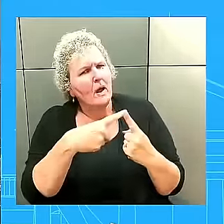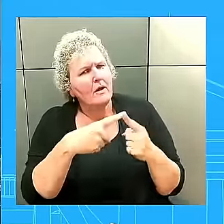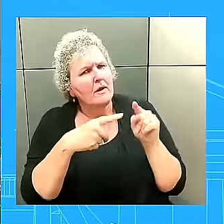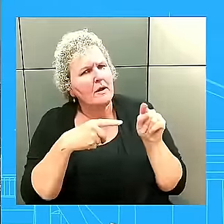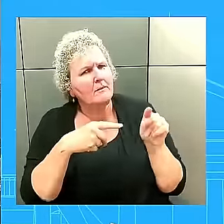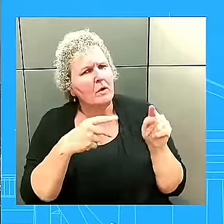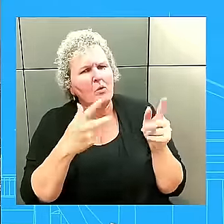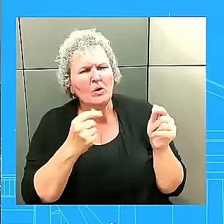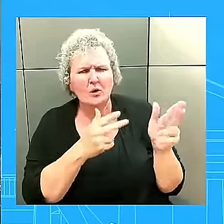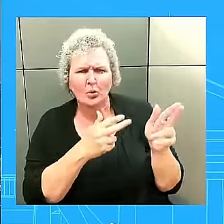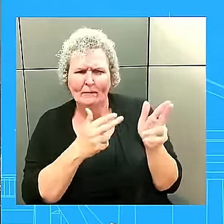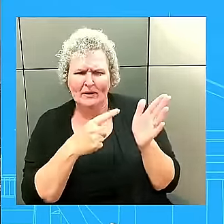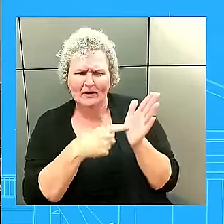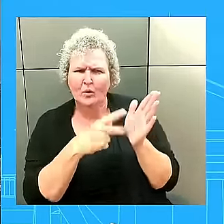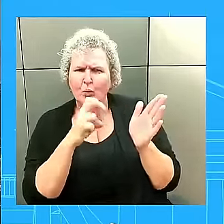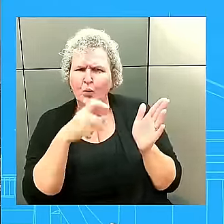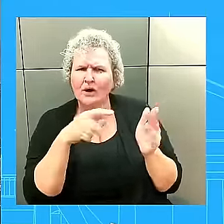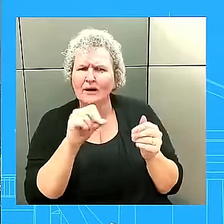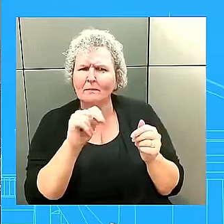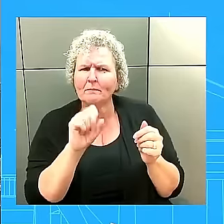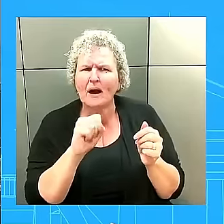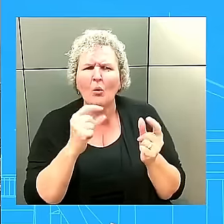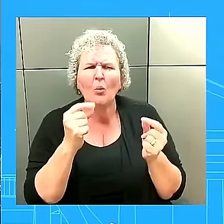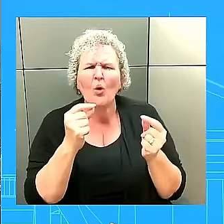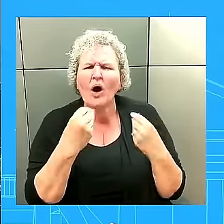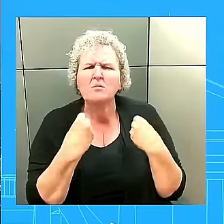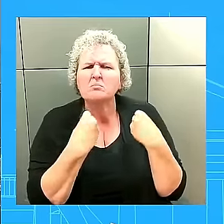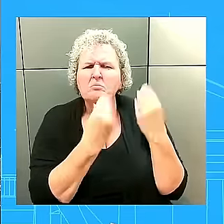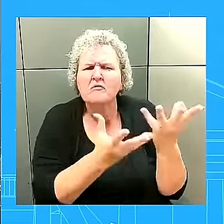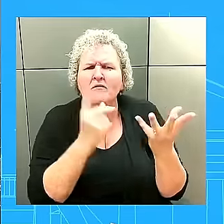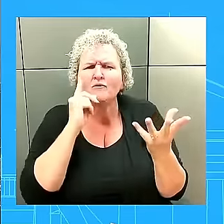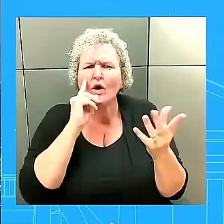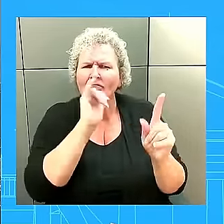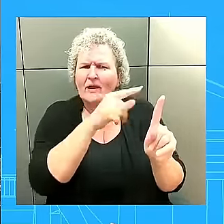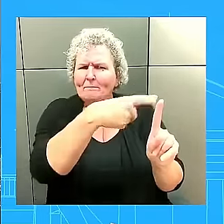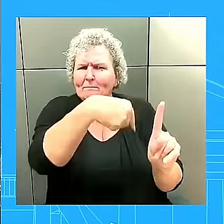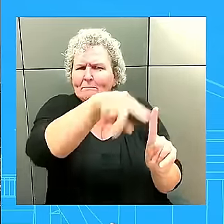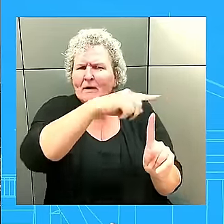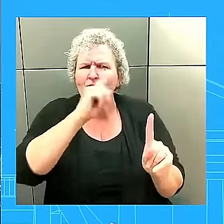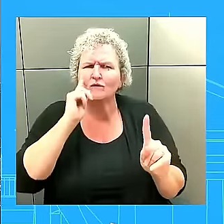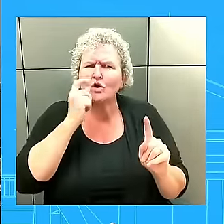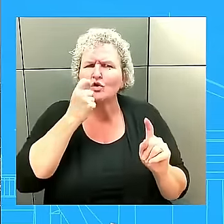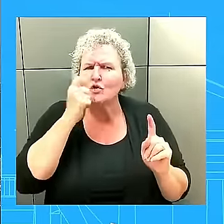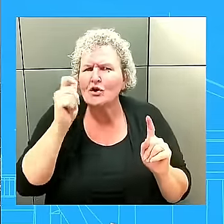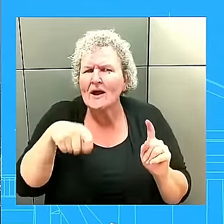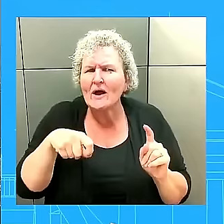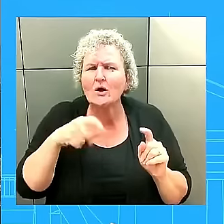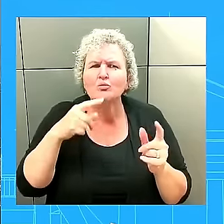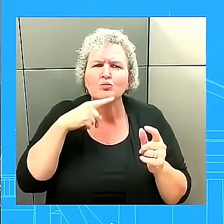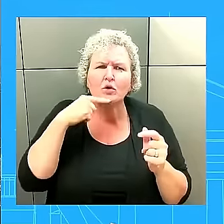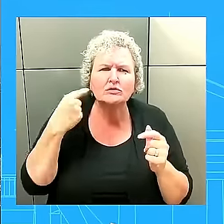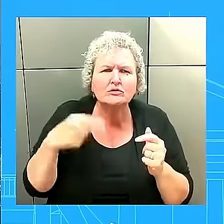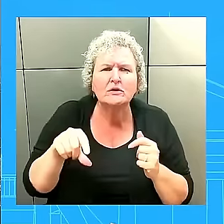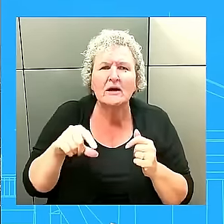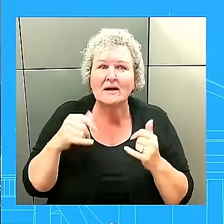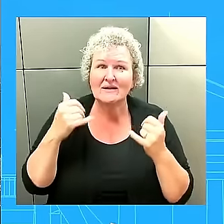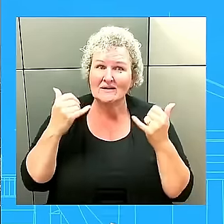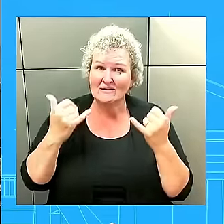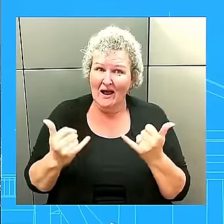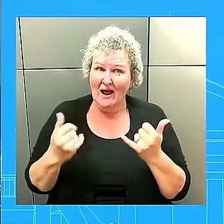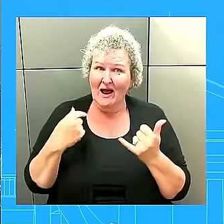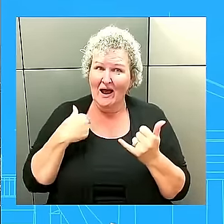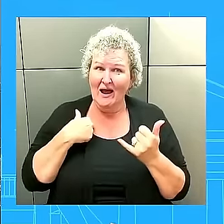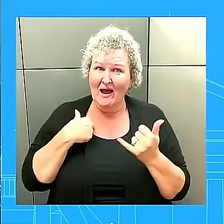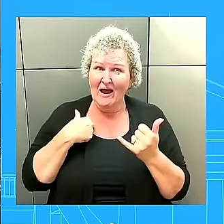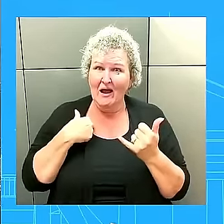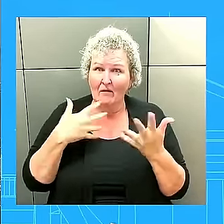that could potentially be used in Ukraine? And does this represent a new type of an agreement in terms of an information